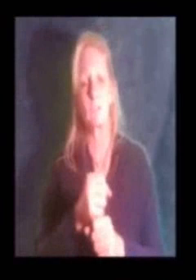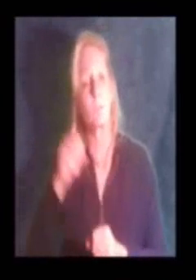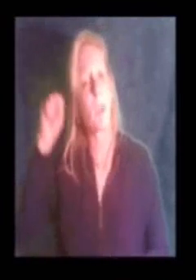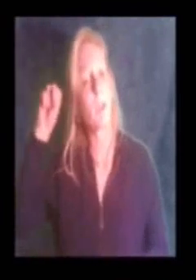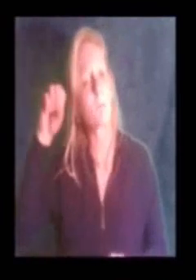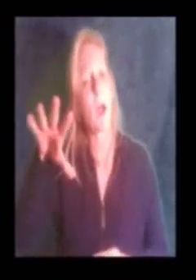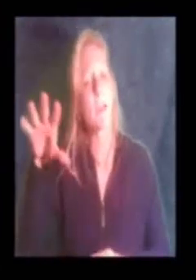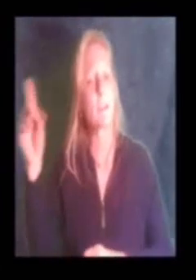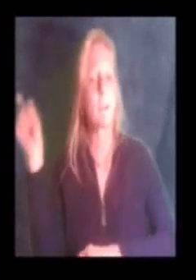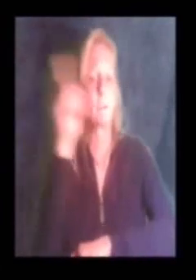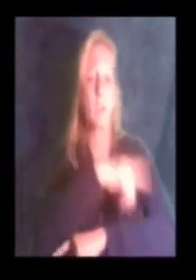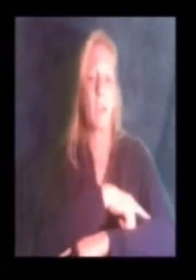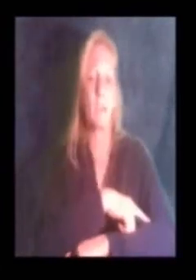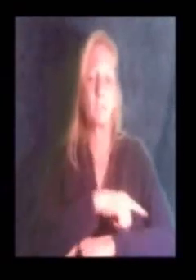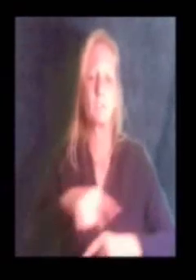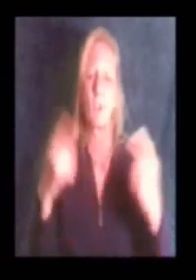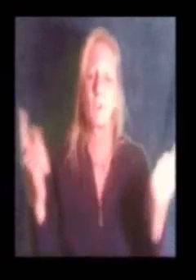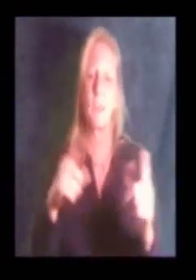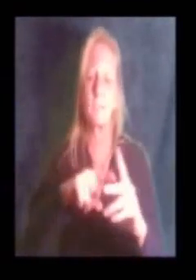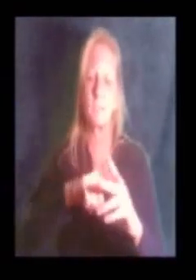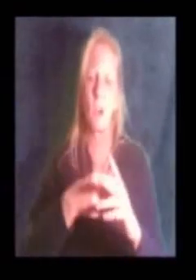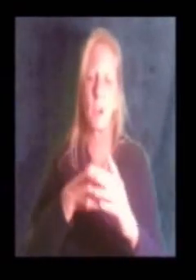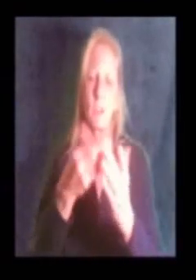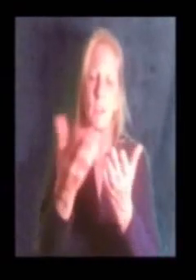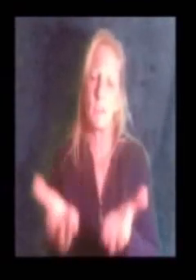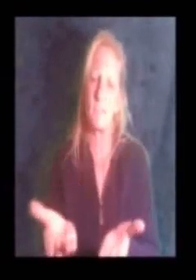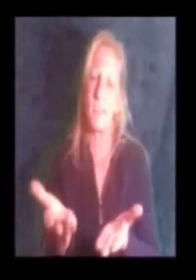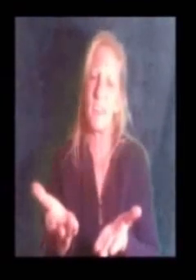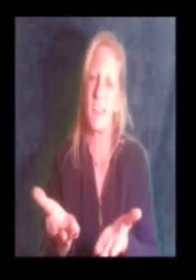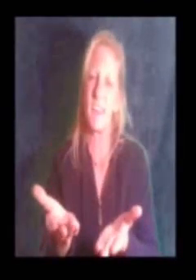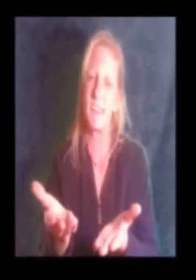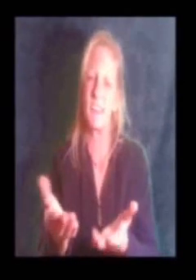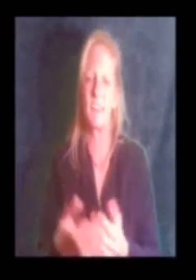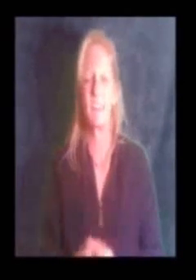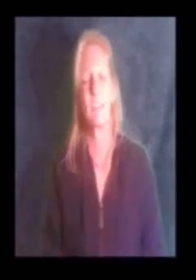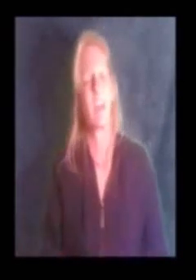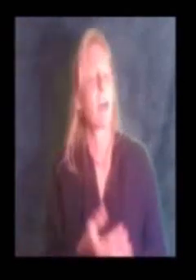the ones to make a brighter day, so let's start giving